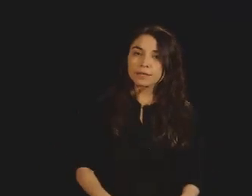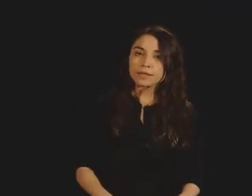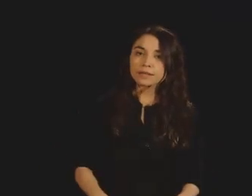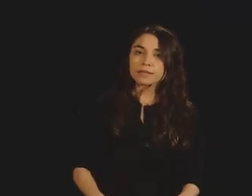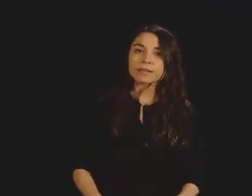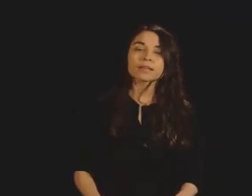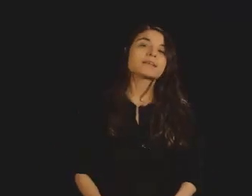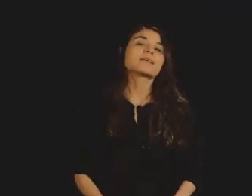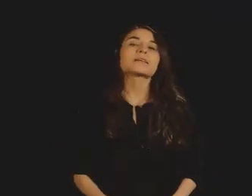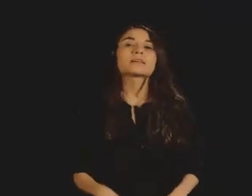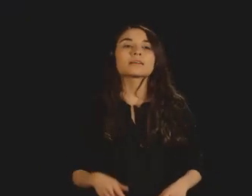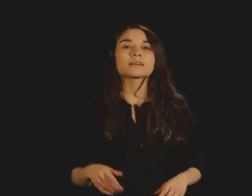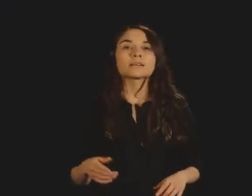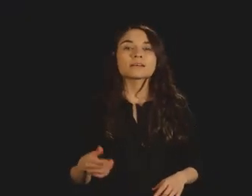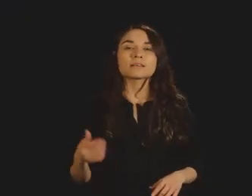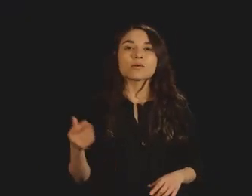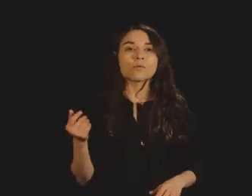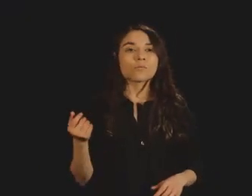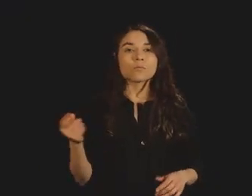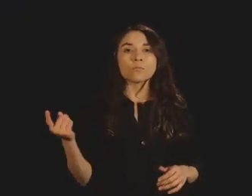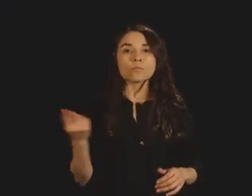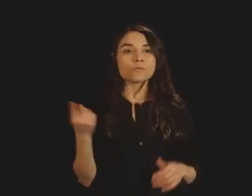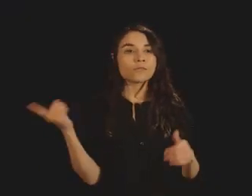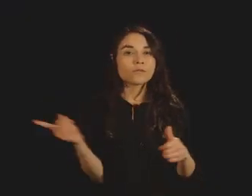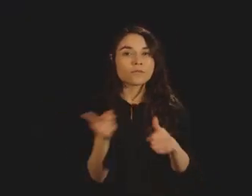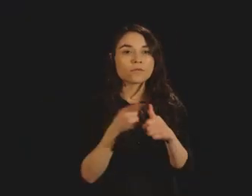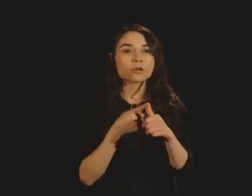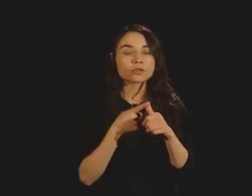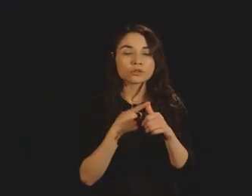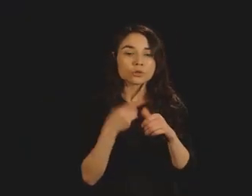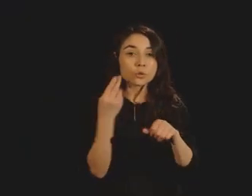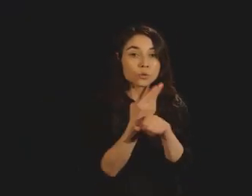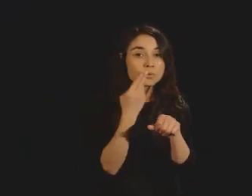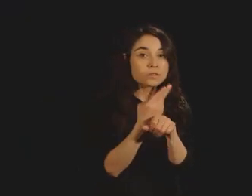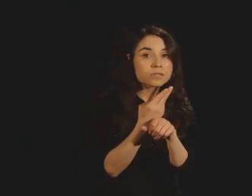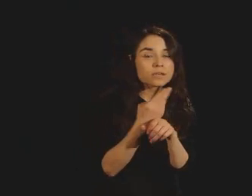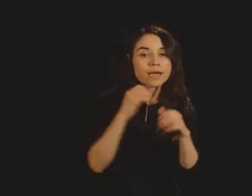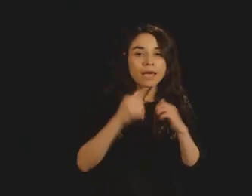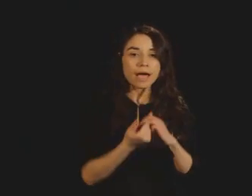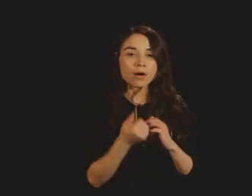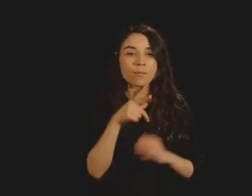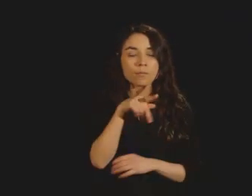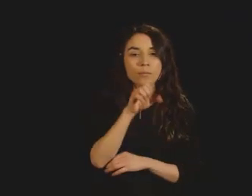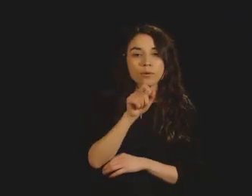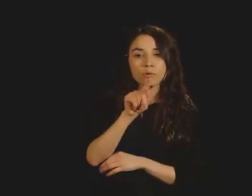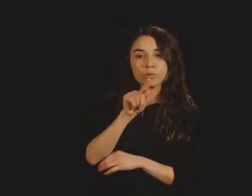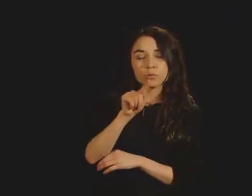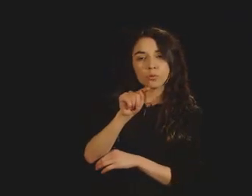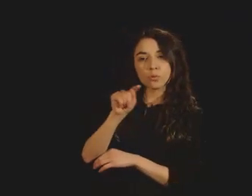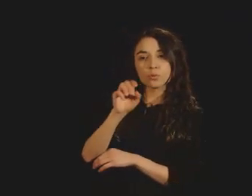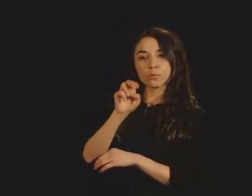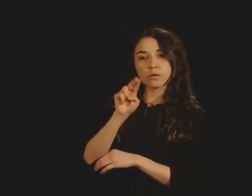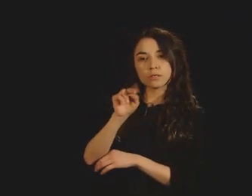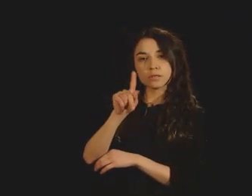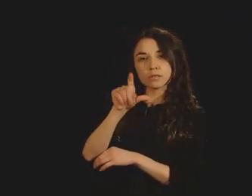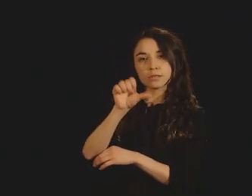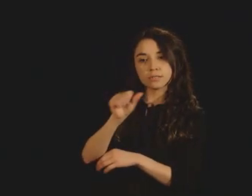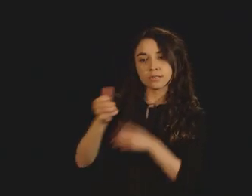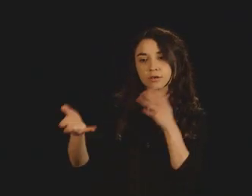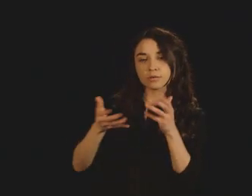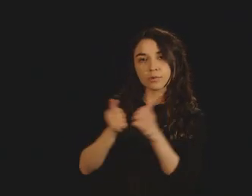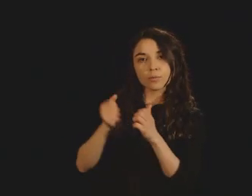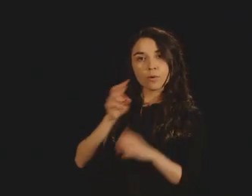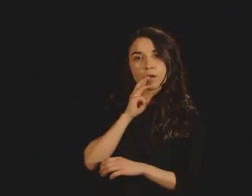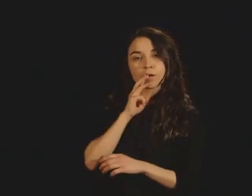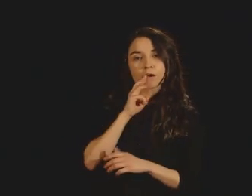to look at a pollutant at a water surface but yet alone to show how water could be such a phenomenal temperance for this sulfur